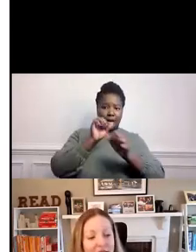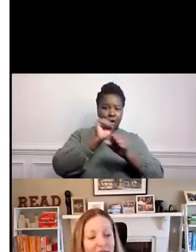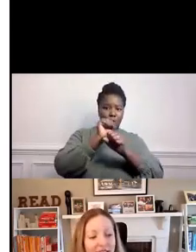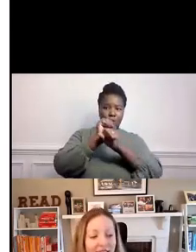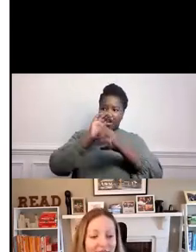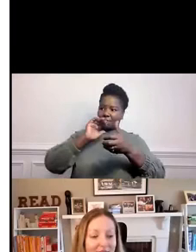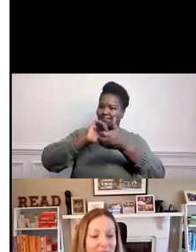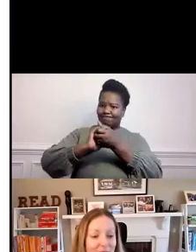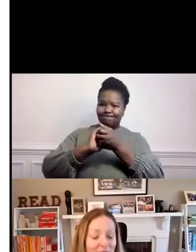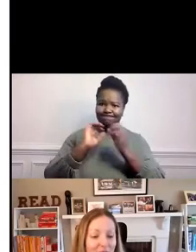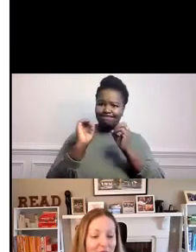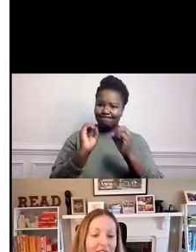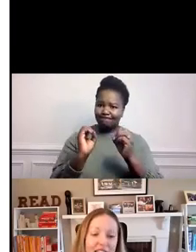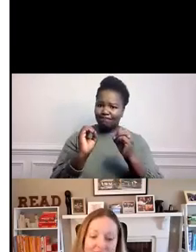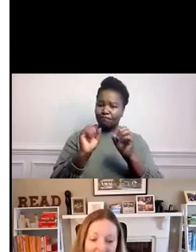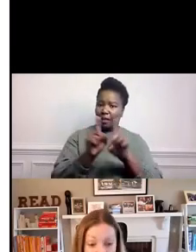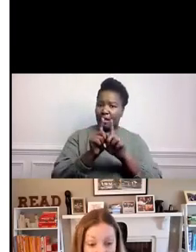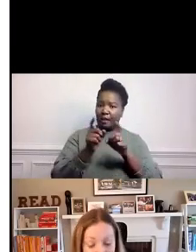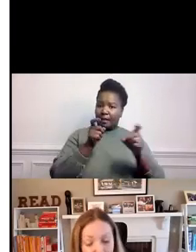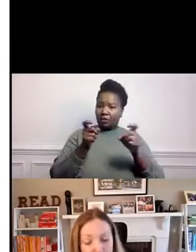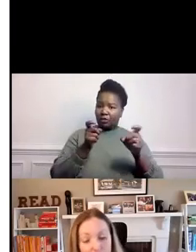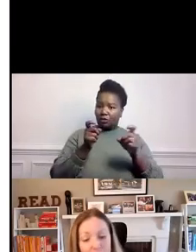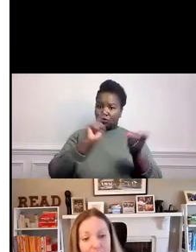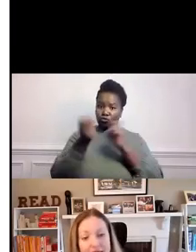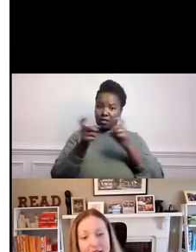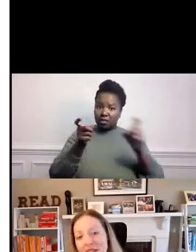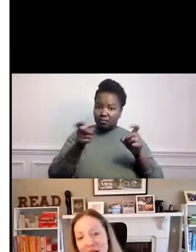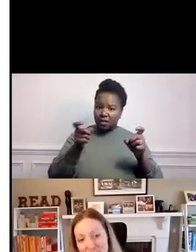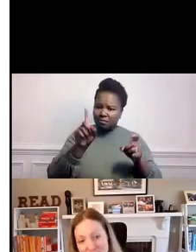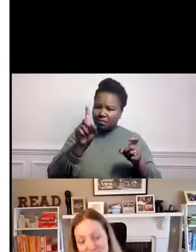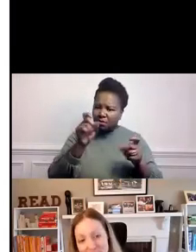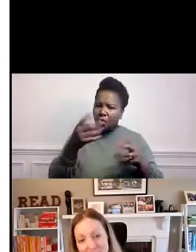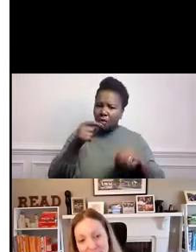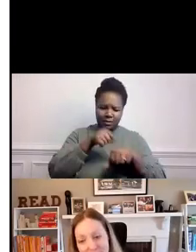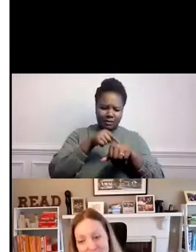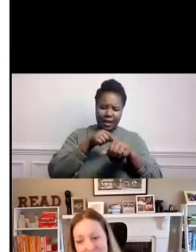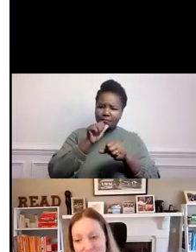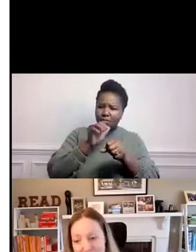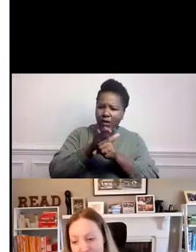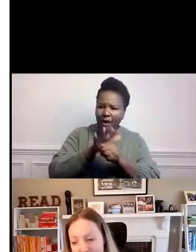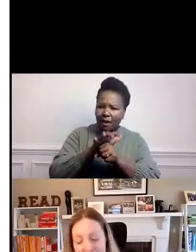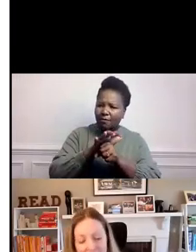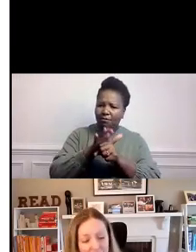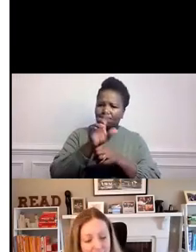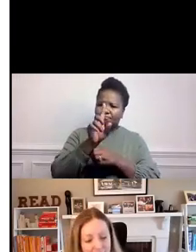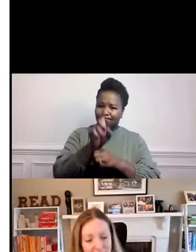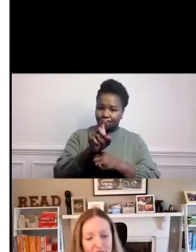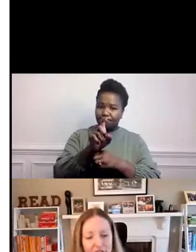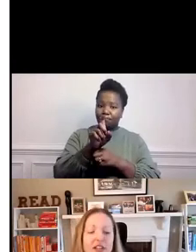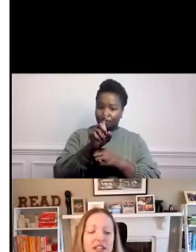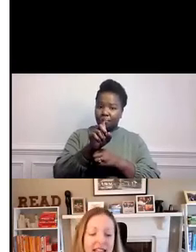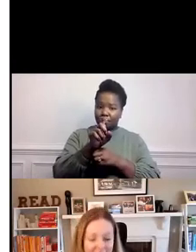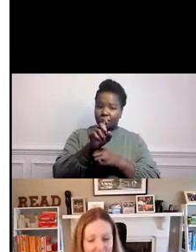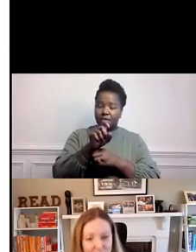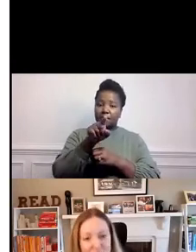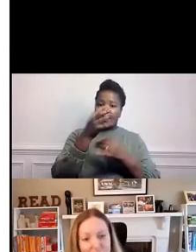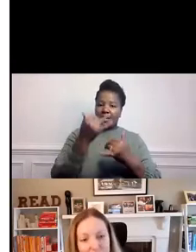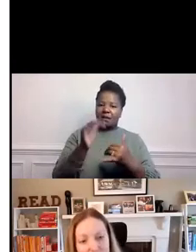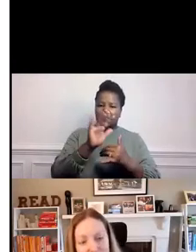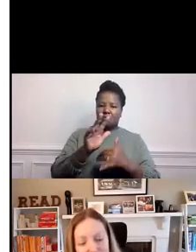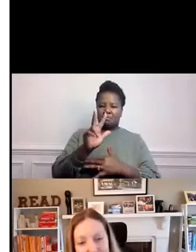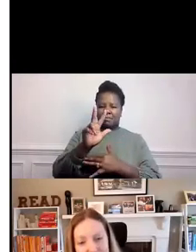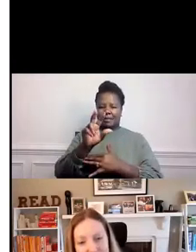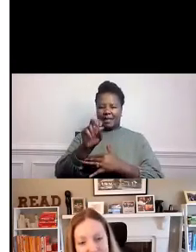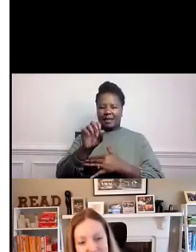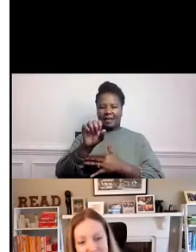management, having time, or something else? Take maybe 30 seconds or